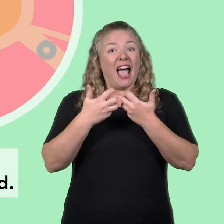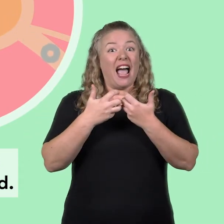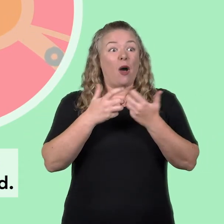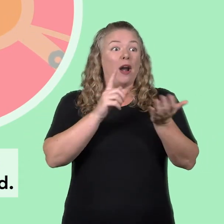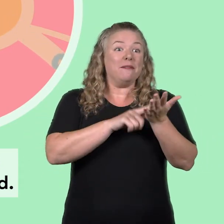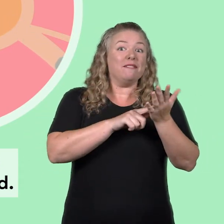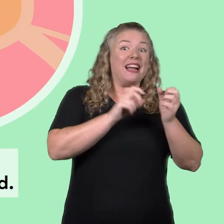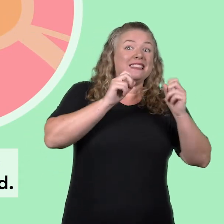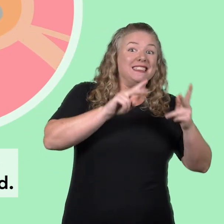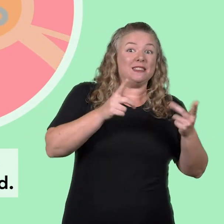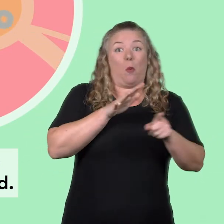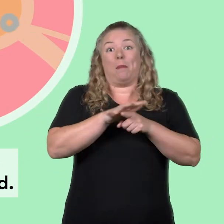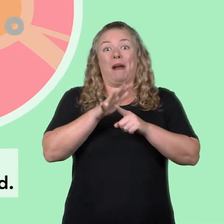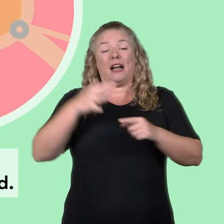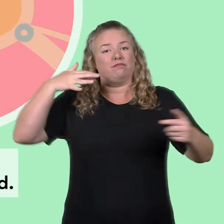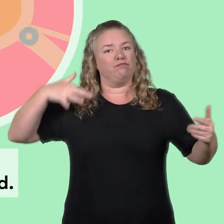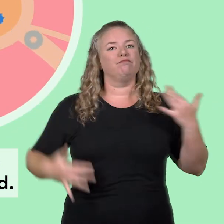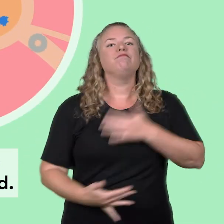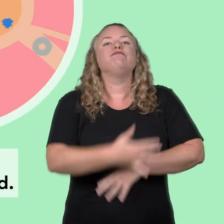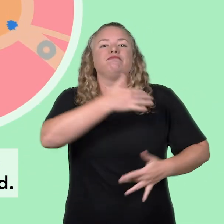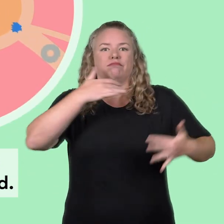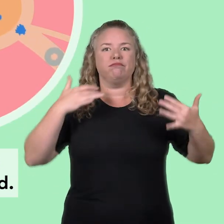lymphatic system or the blood.